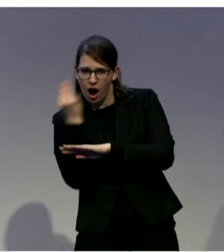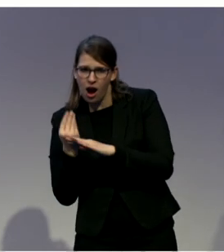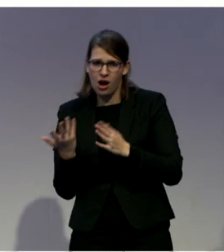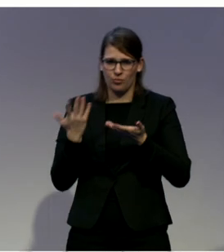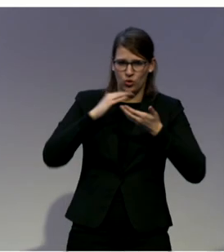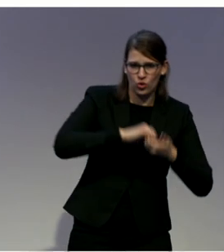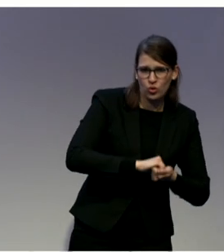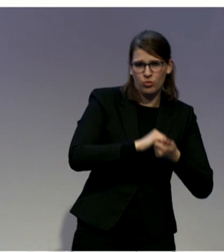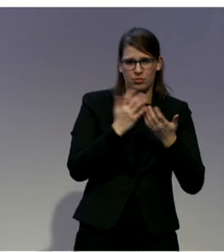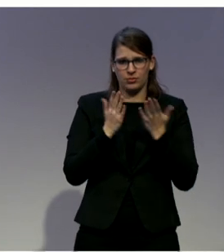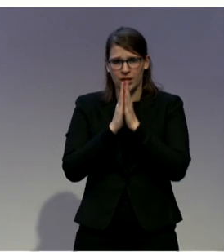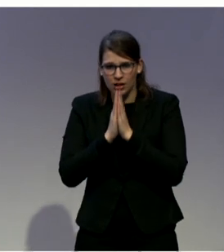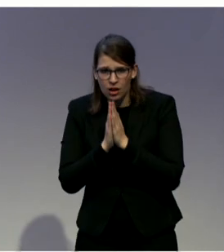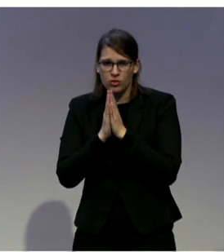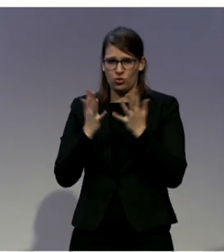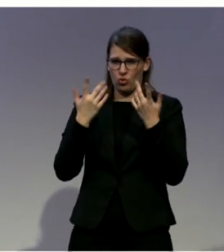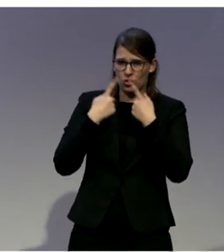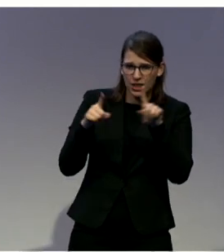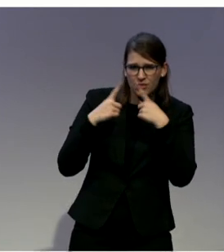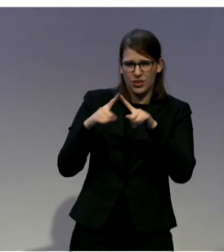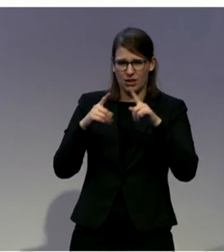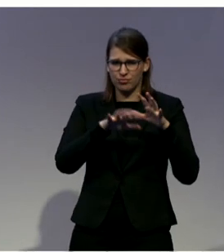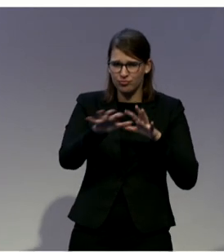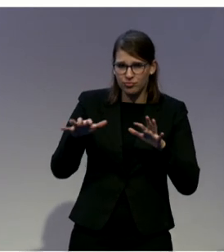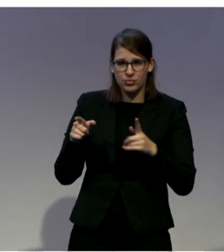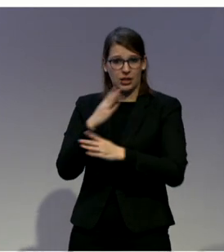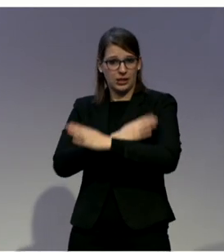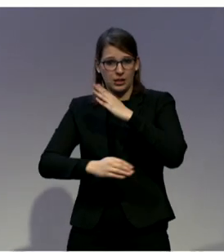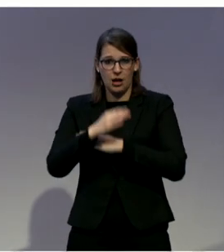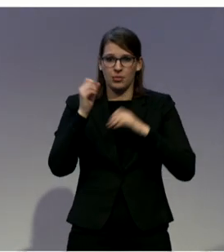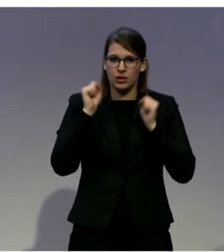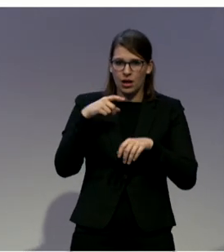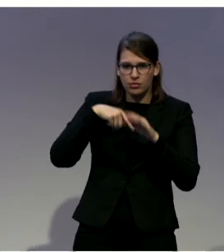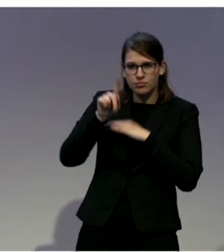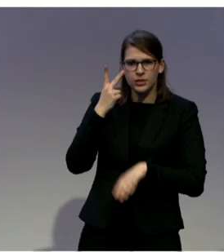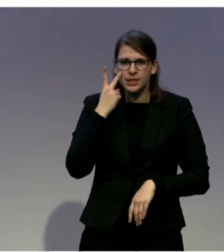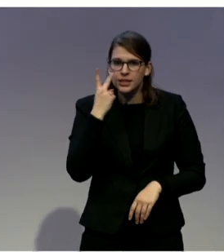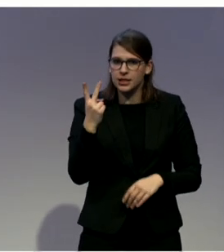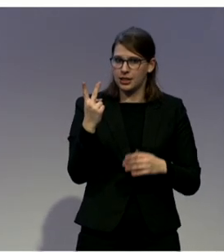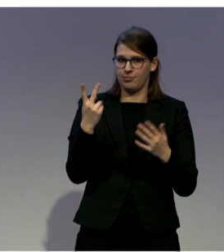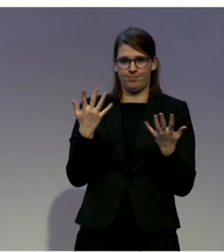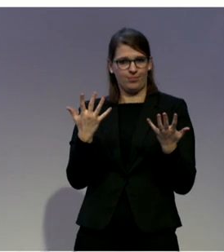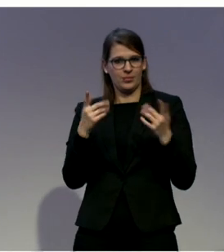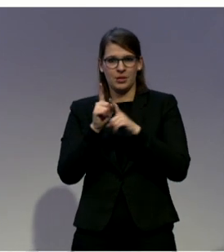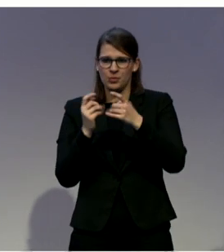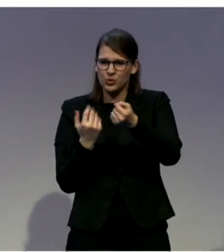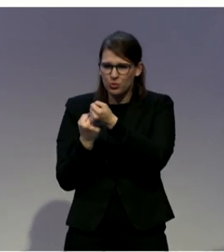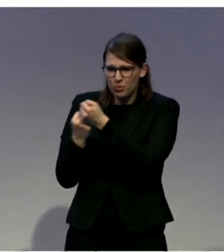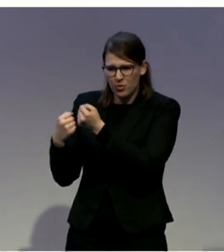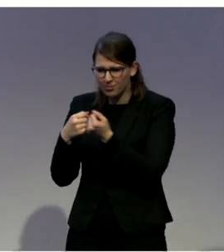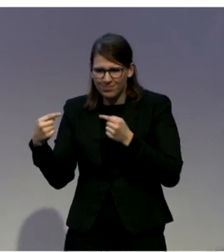they are visible, they are using the resources that are meant for all of us. And they use public